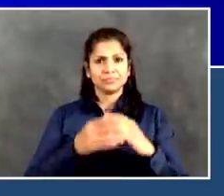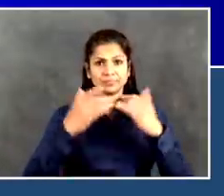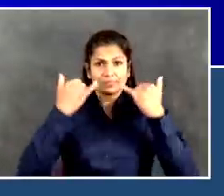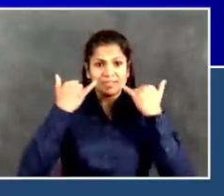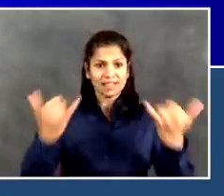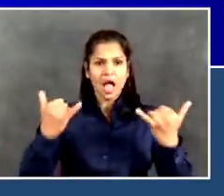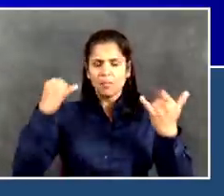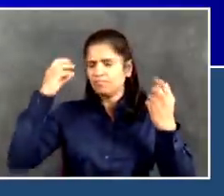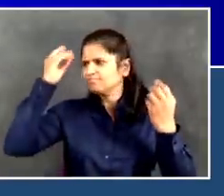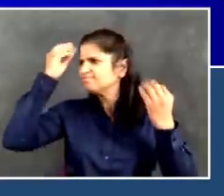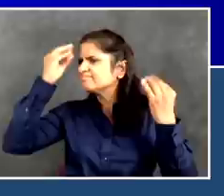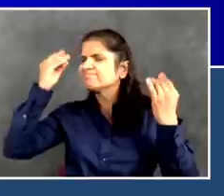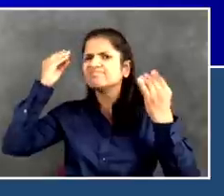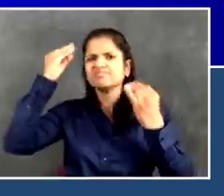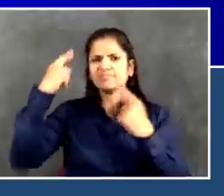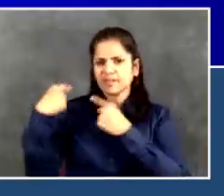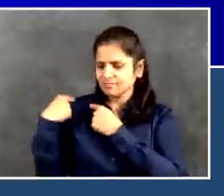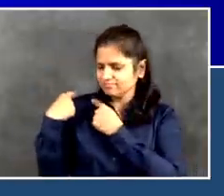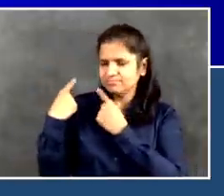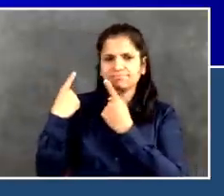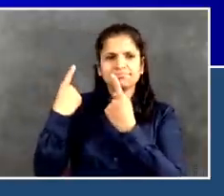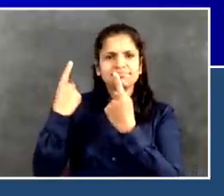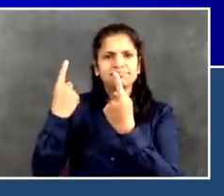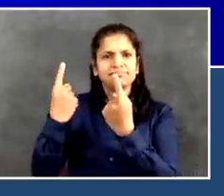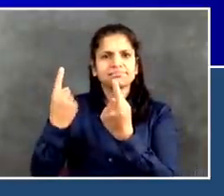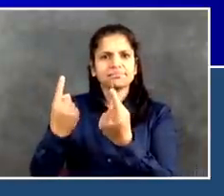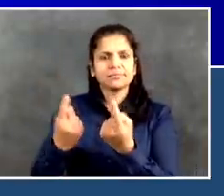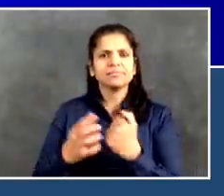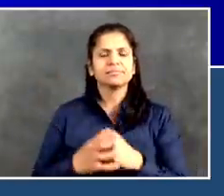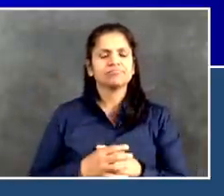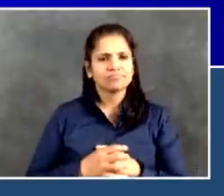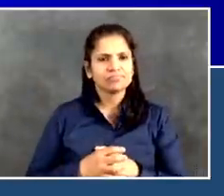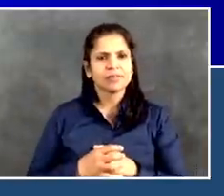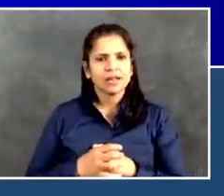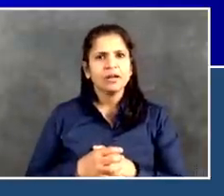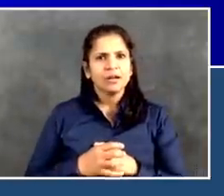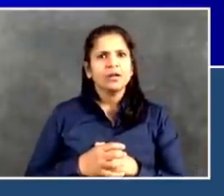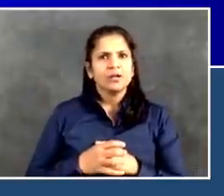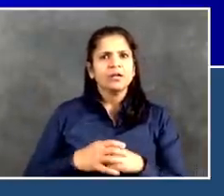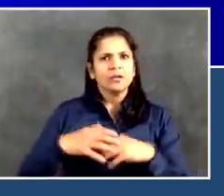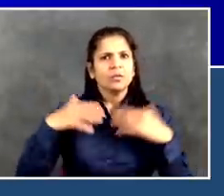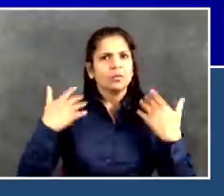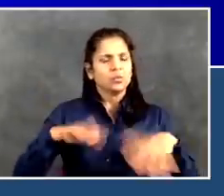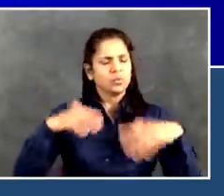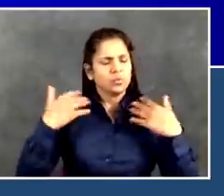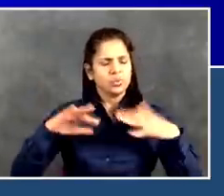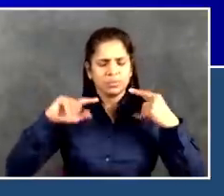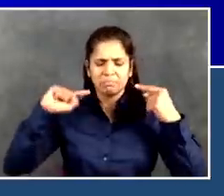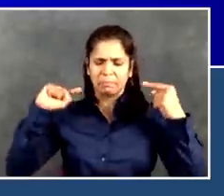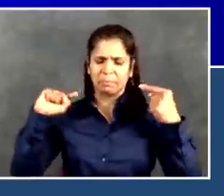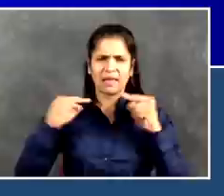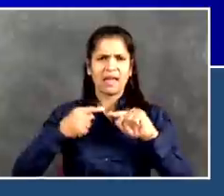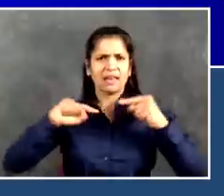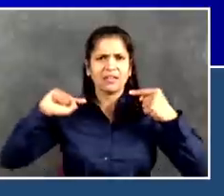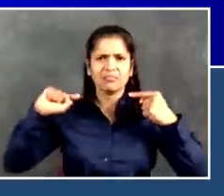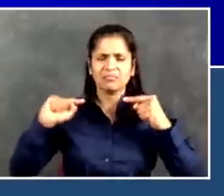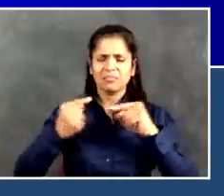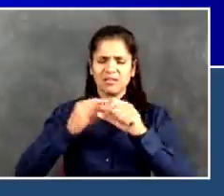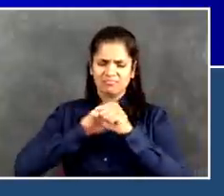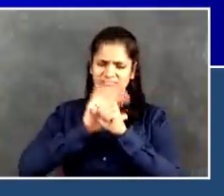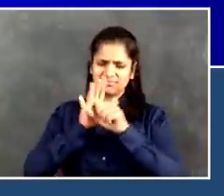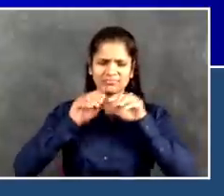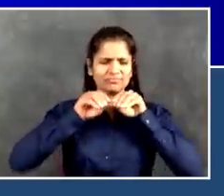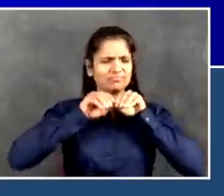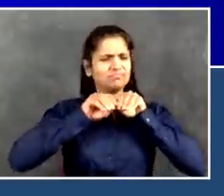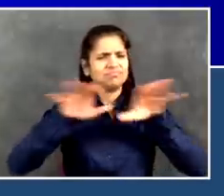painful reality in one way, and a very emotional reality